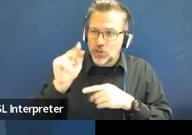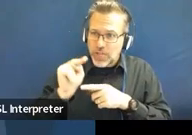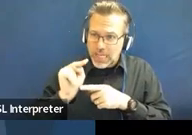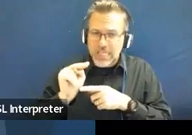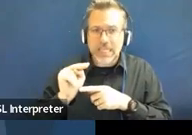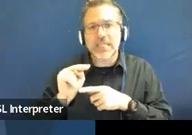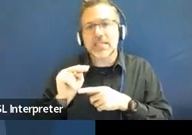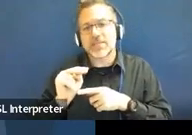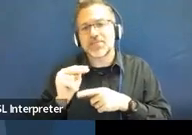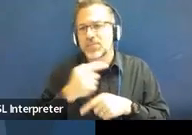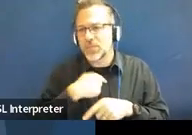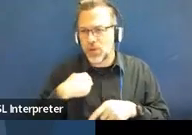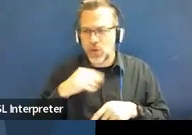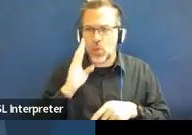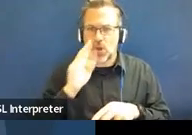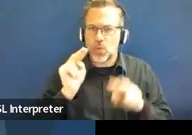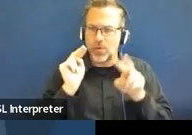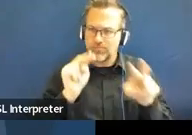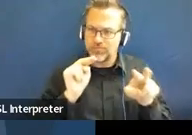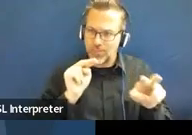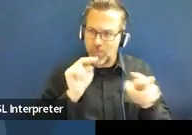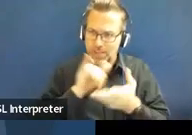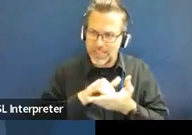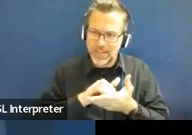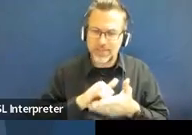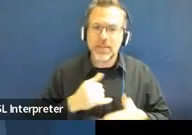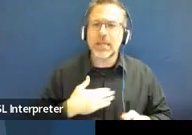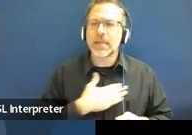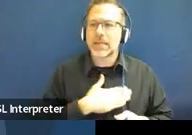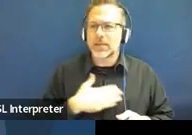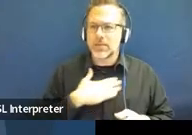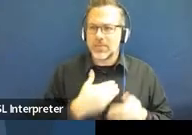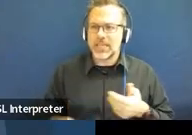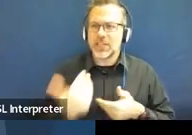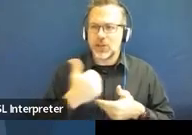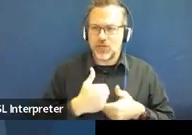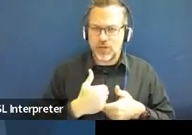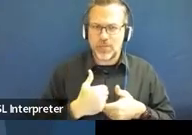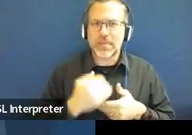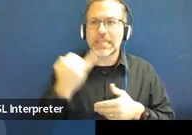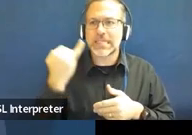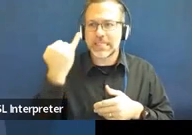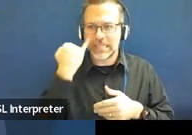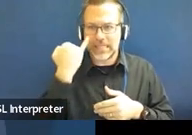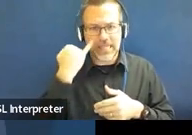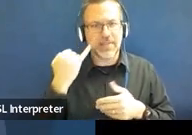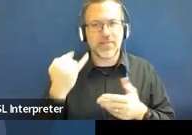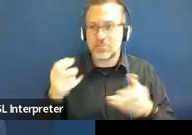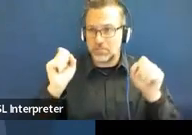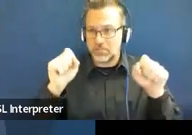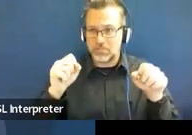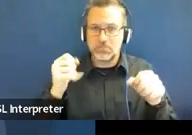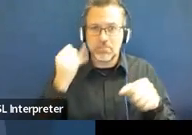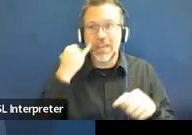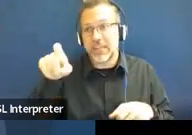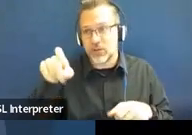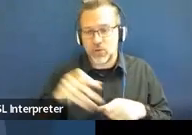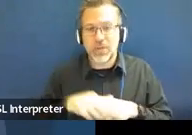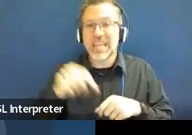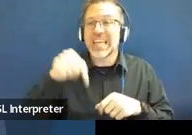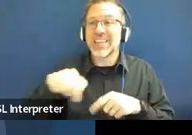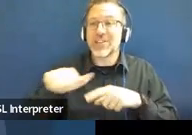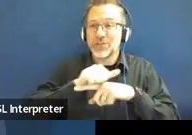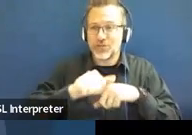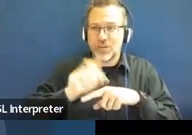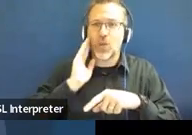keeping a close eye on that, but please feel free to interrupt us if that makes more sense for you to do so. This training is being recorded